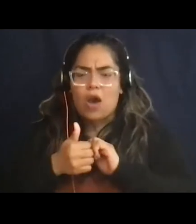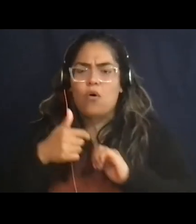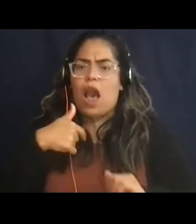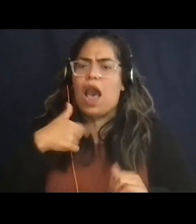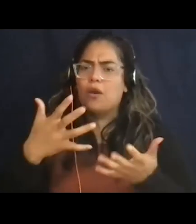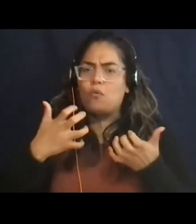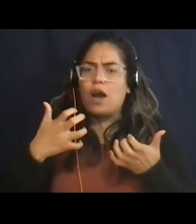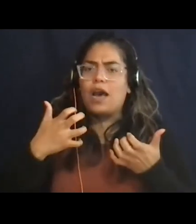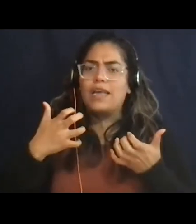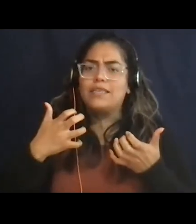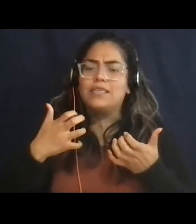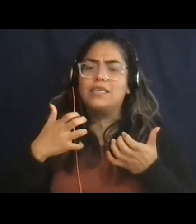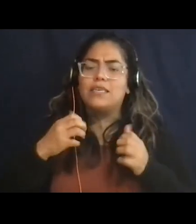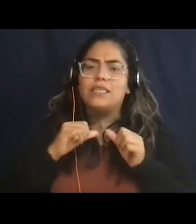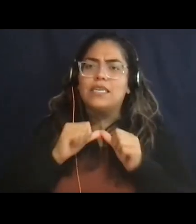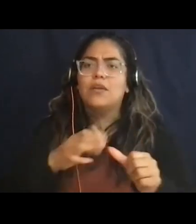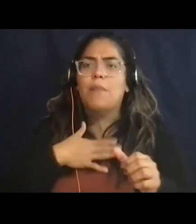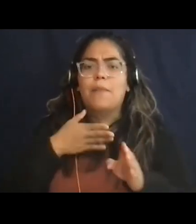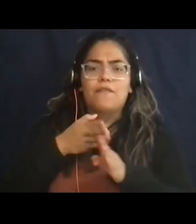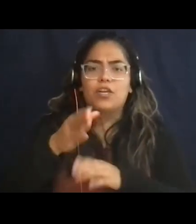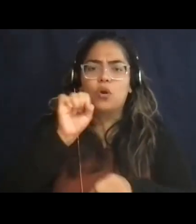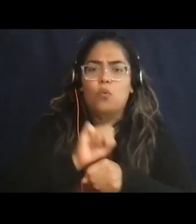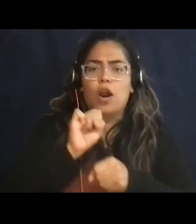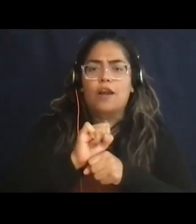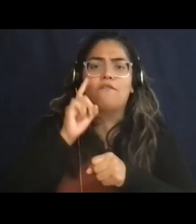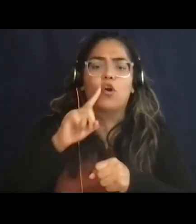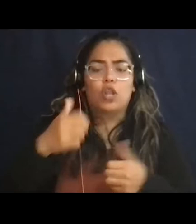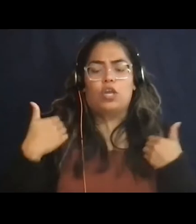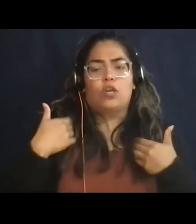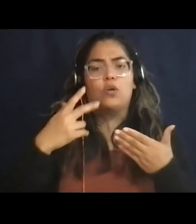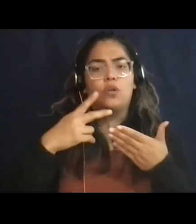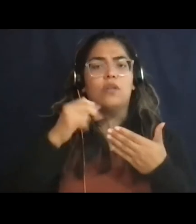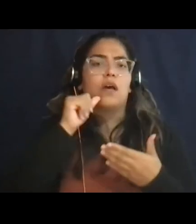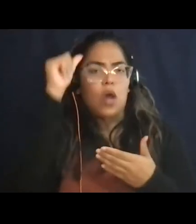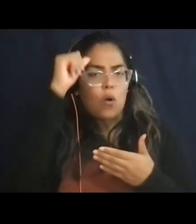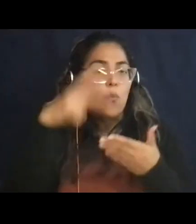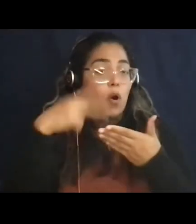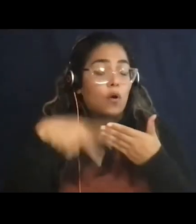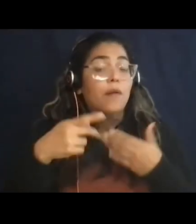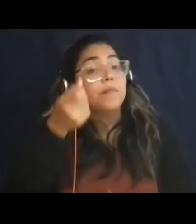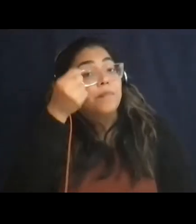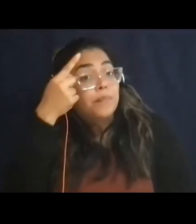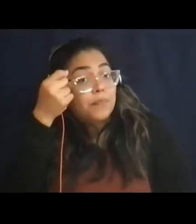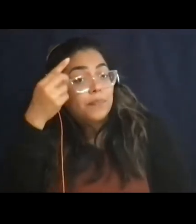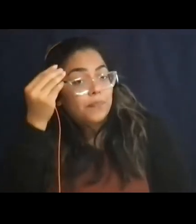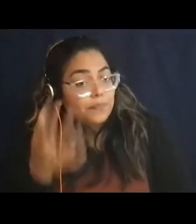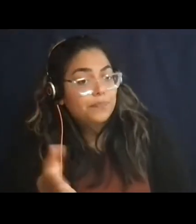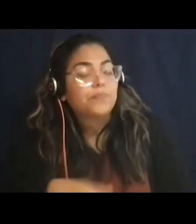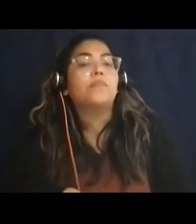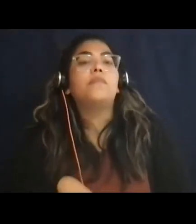to carry out my professional work when it comes to youth and young adult programs. But it should be noted that